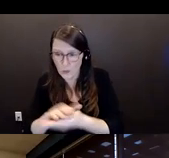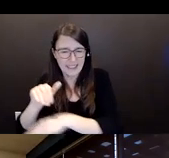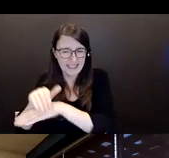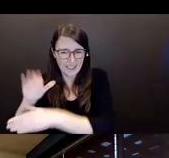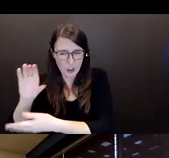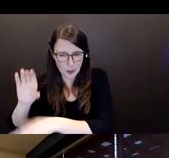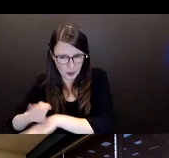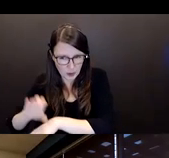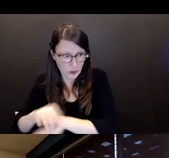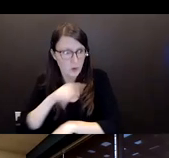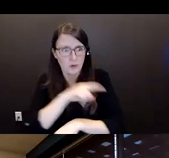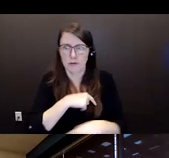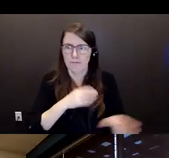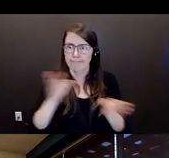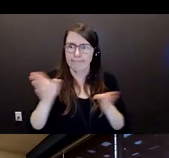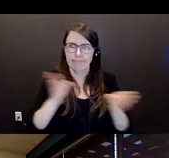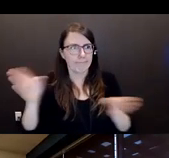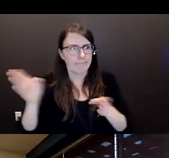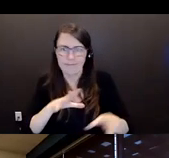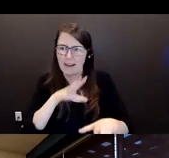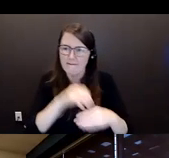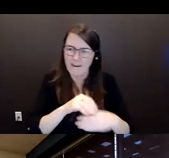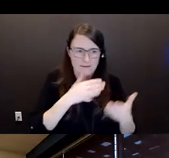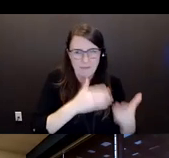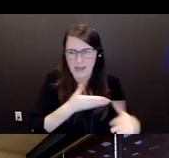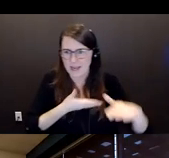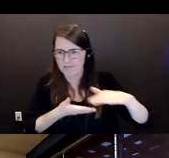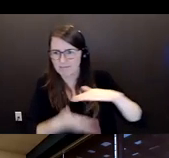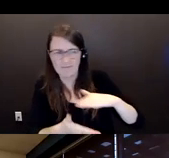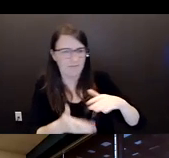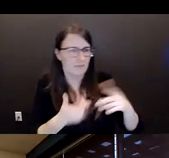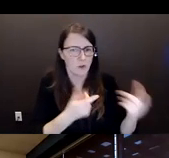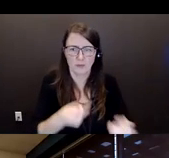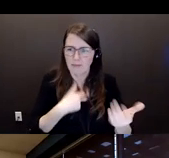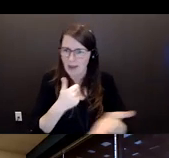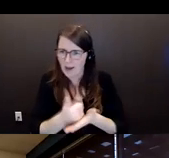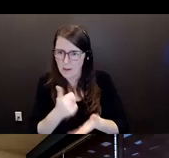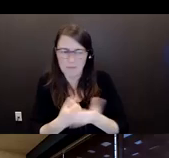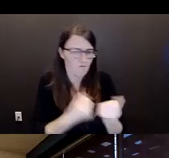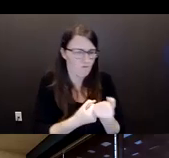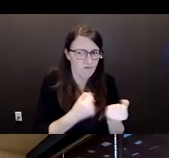and doing all sorts of things for everybody, was a very busy, dedicated lady.